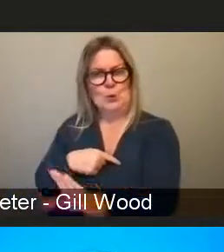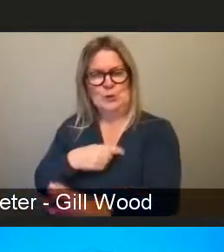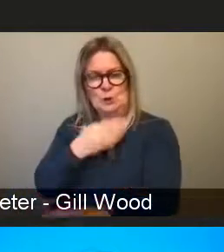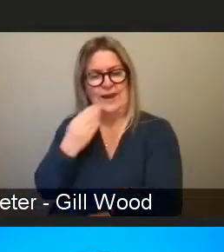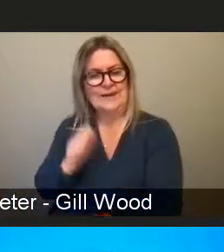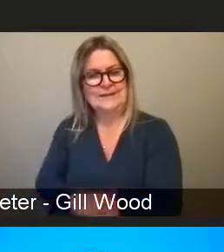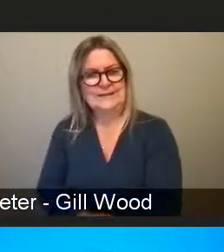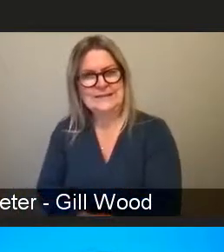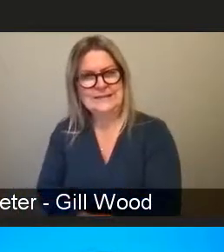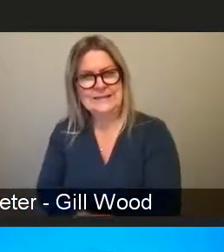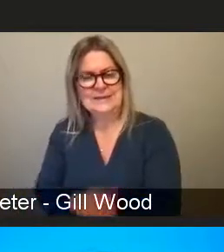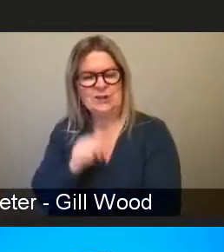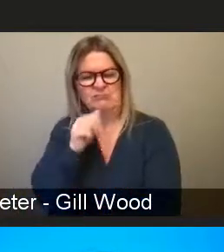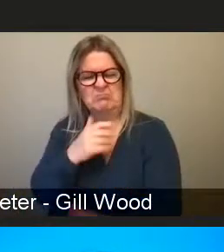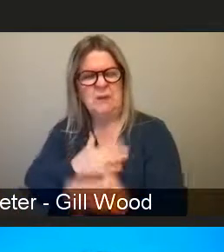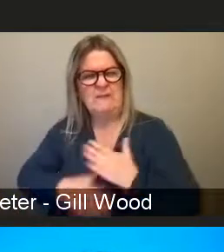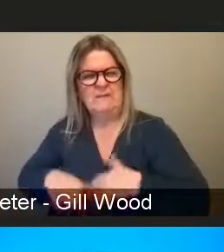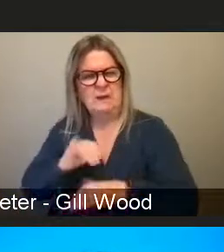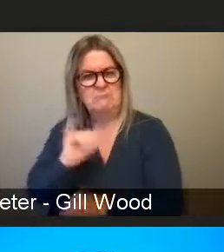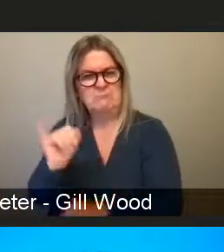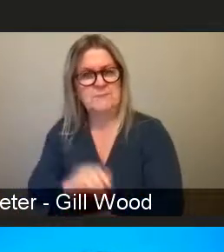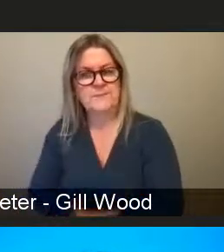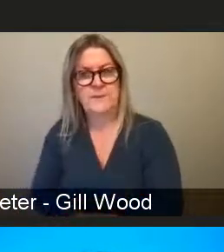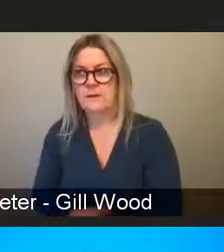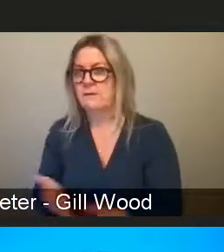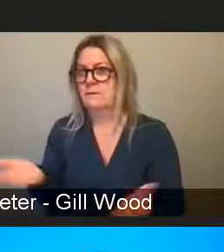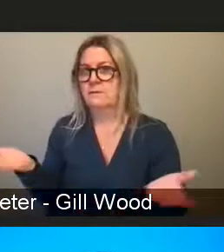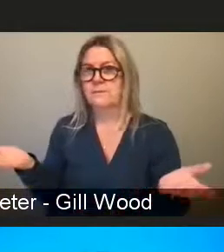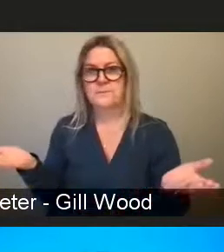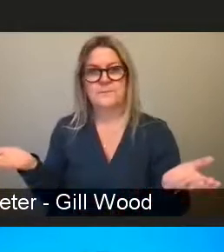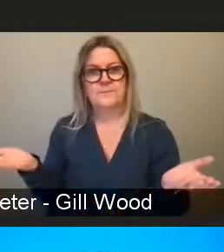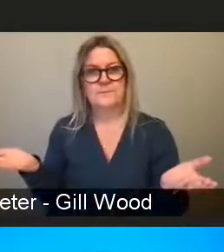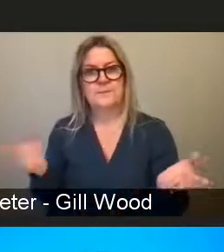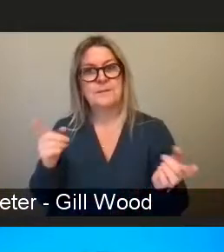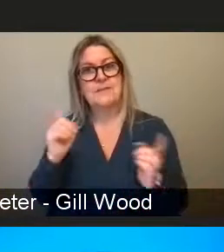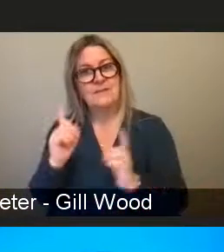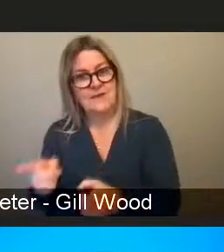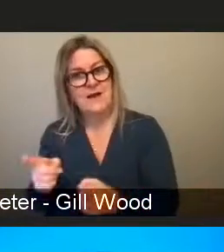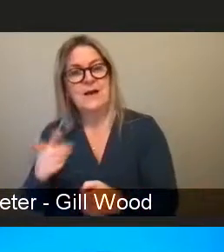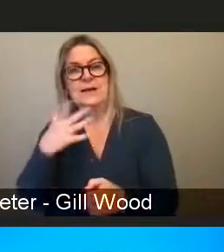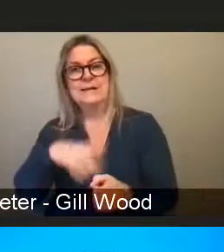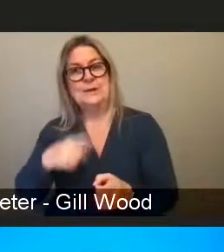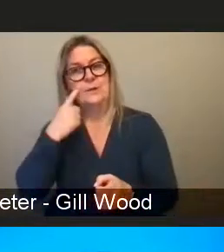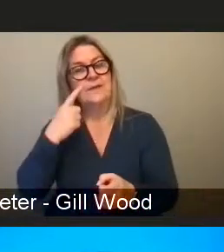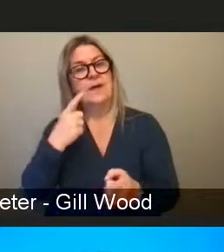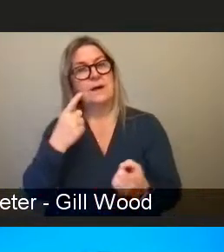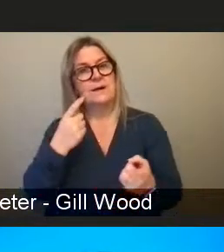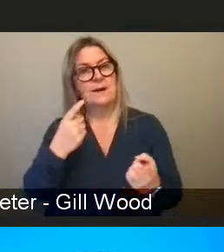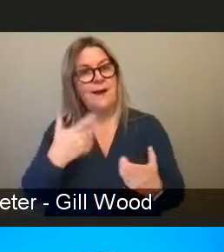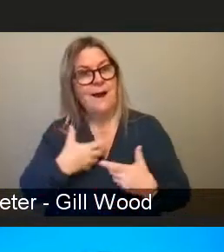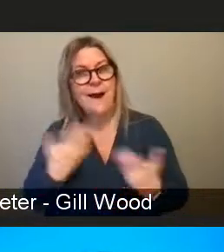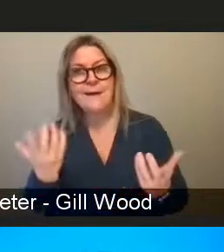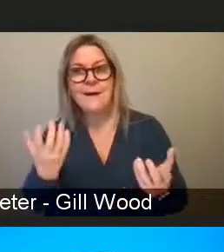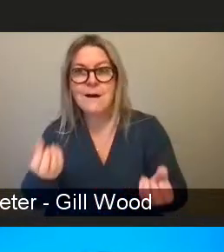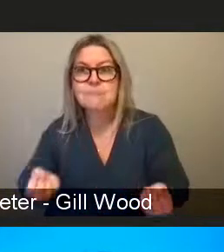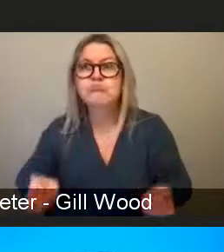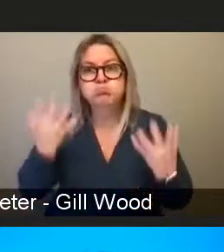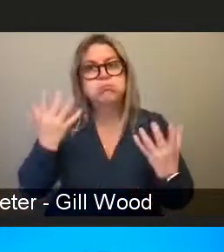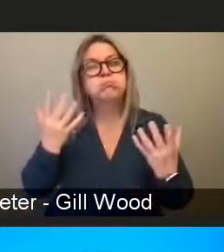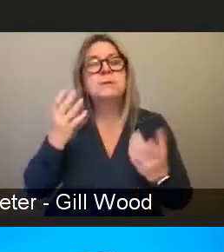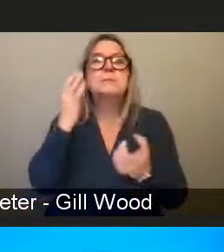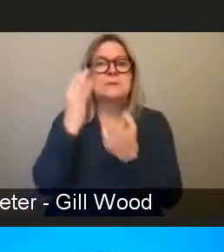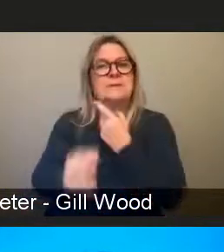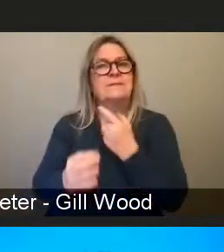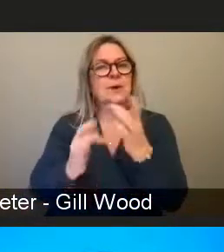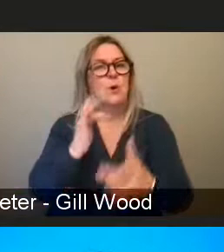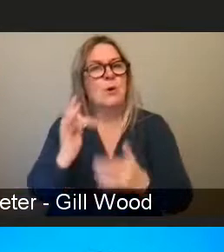change. But we also need to think about the links between anger and aggression and aggression particularly online I think. One thing I